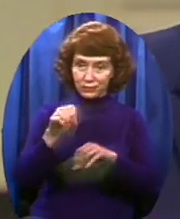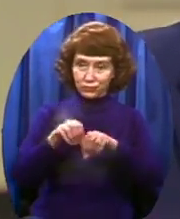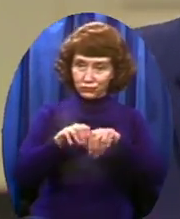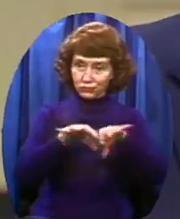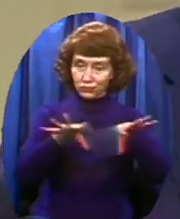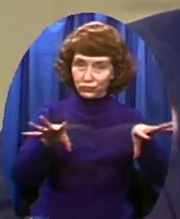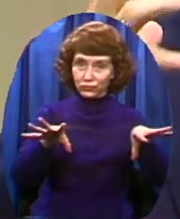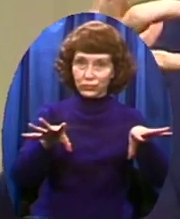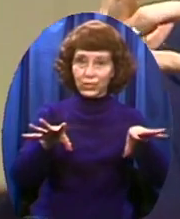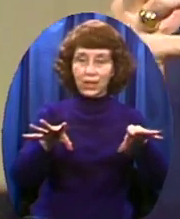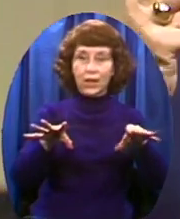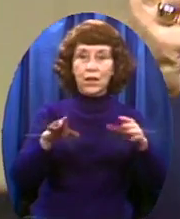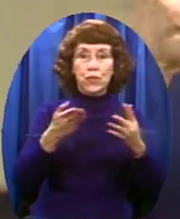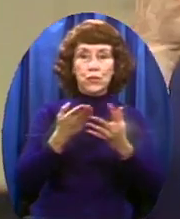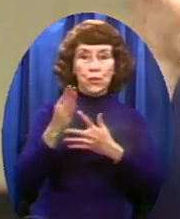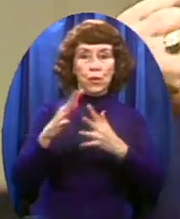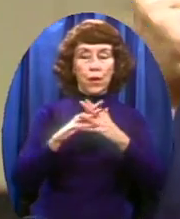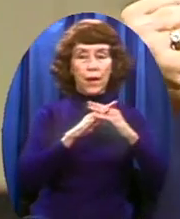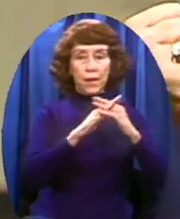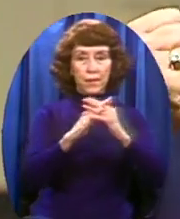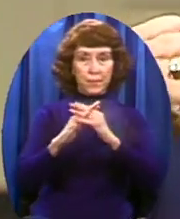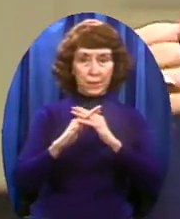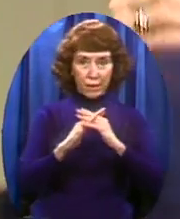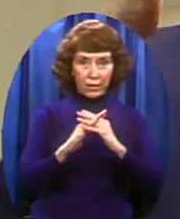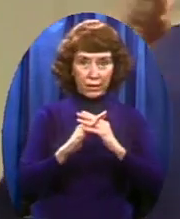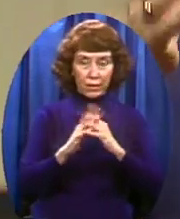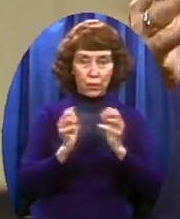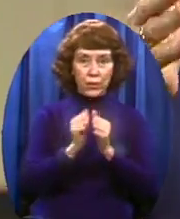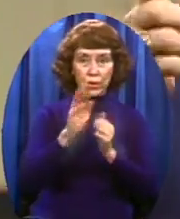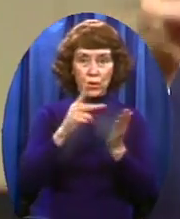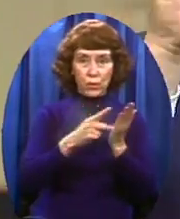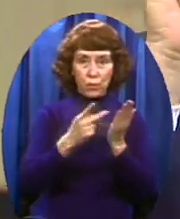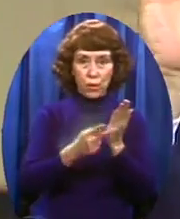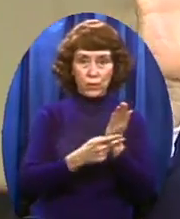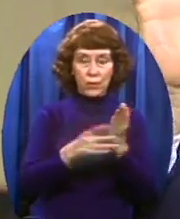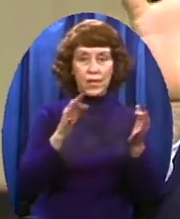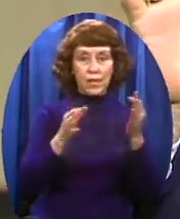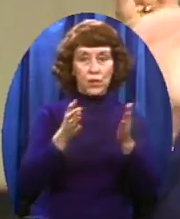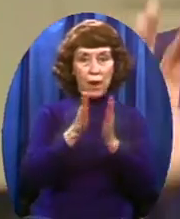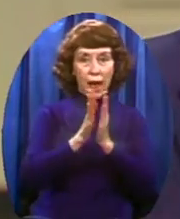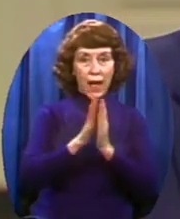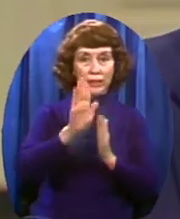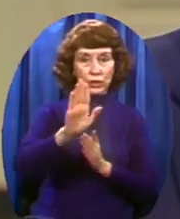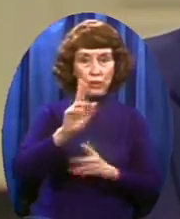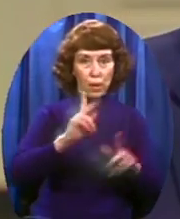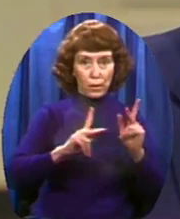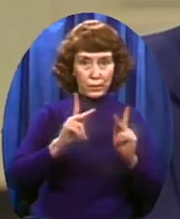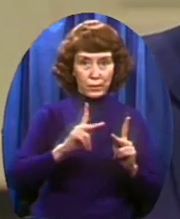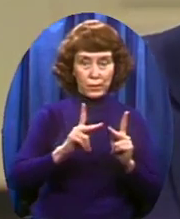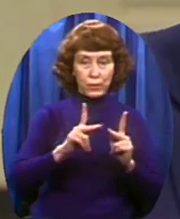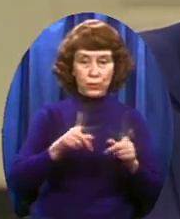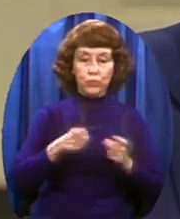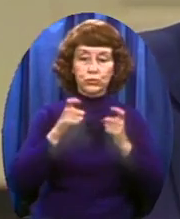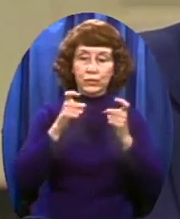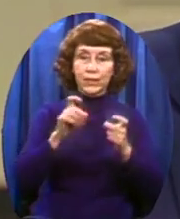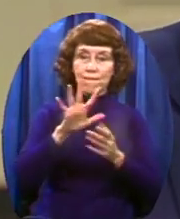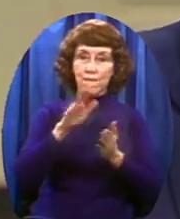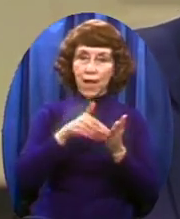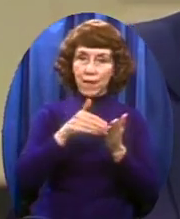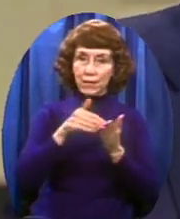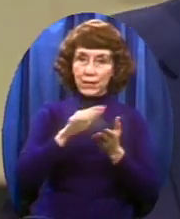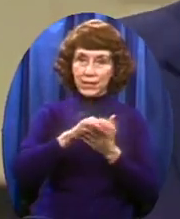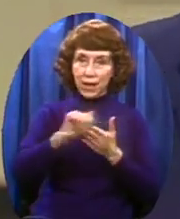If you will seize onto that golden opportunity by appealing to your people If they give five million dollars, we will match it